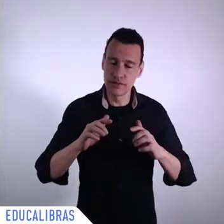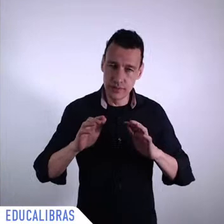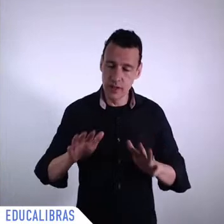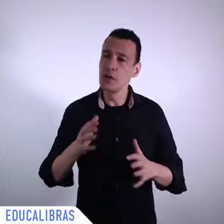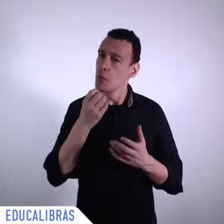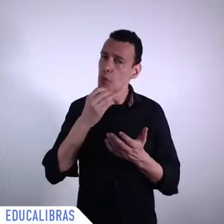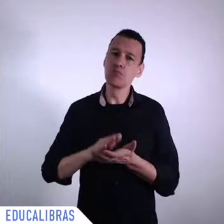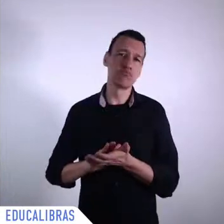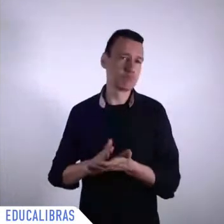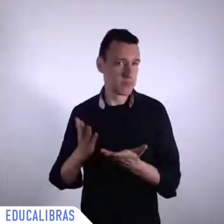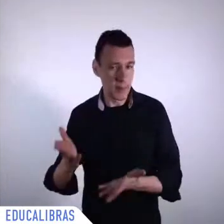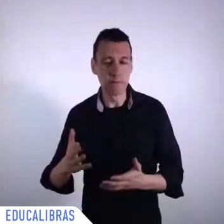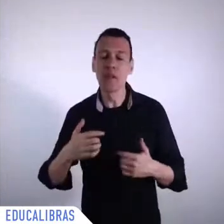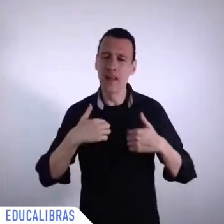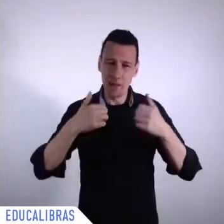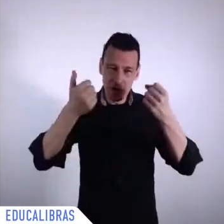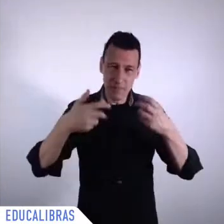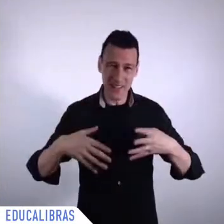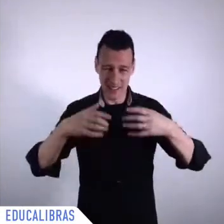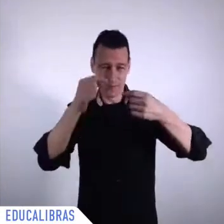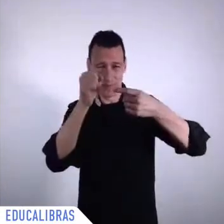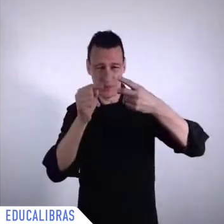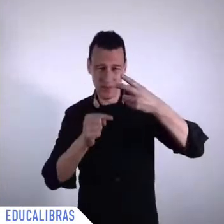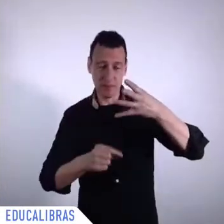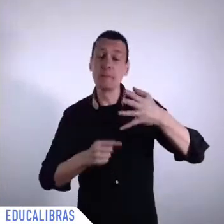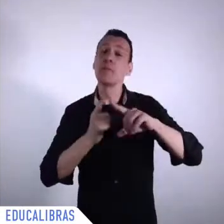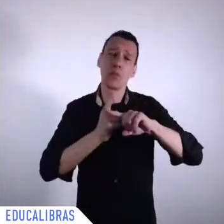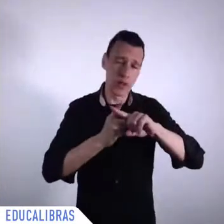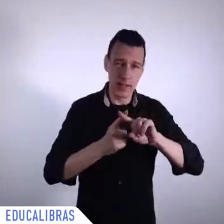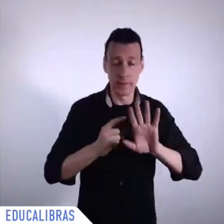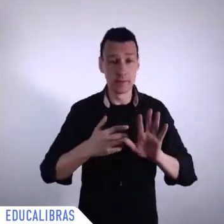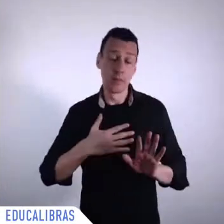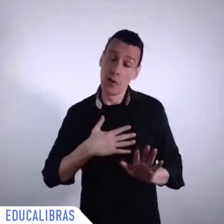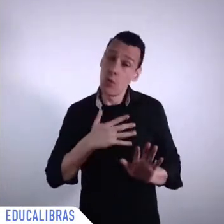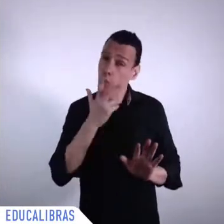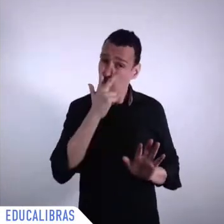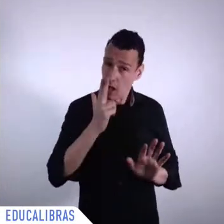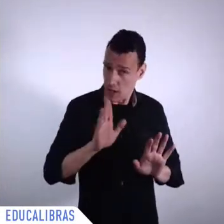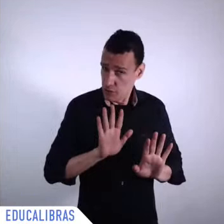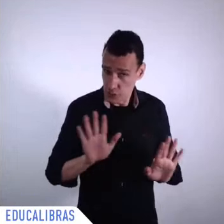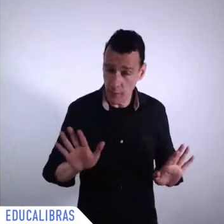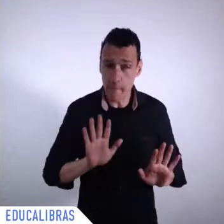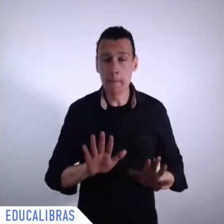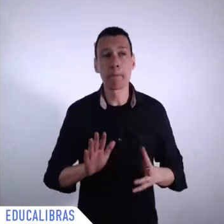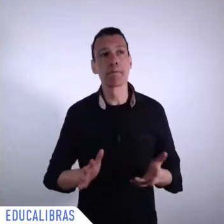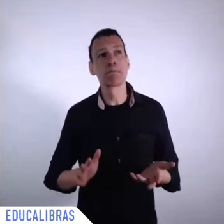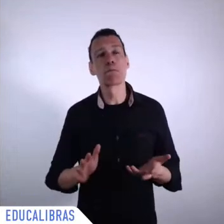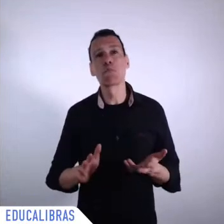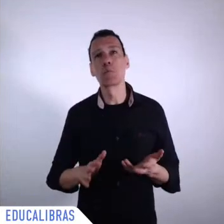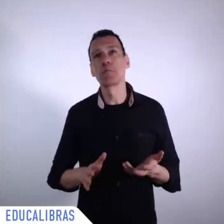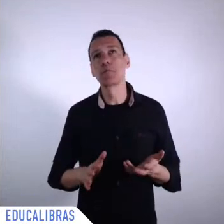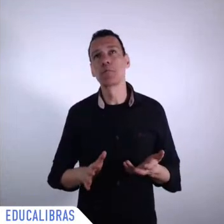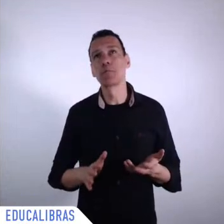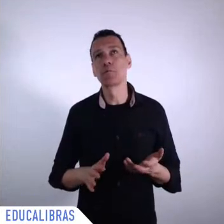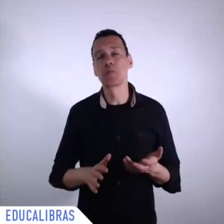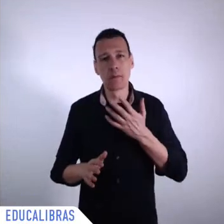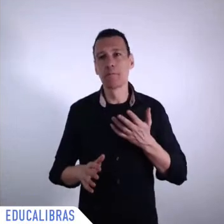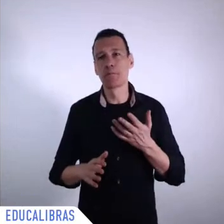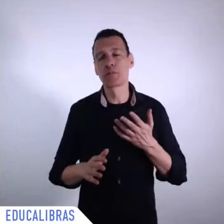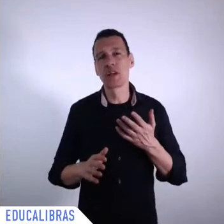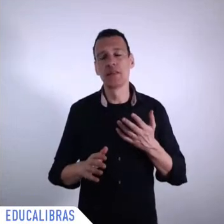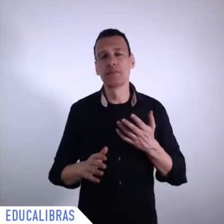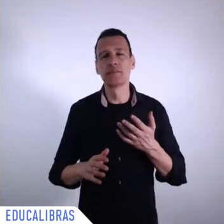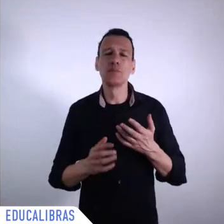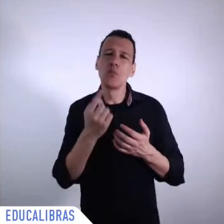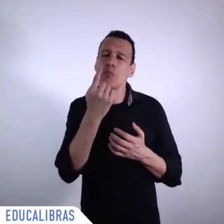a deeply I would say founded tradition in Brazil to be multilateral it is